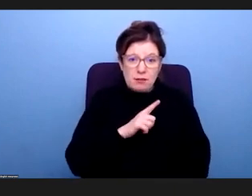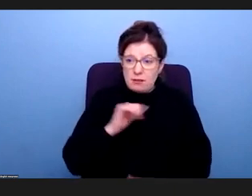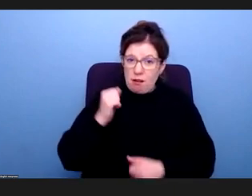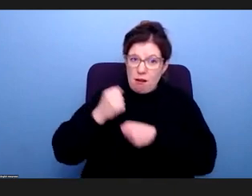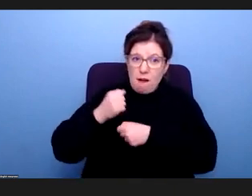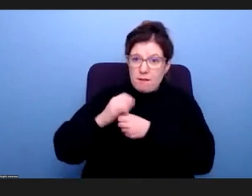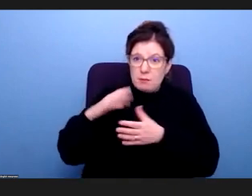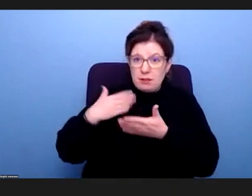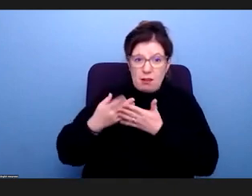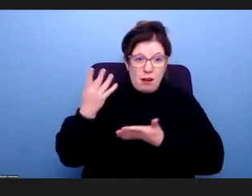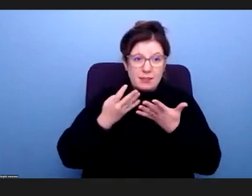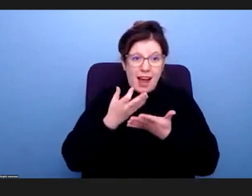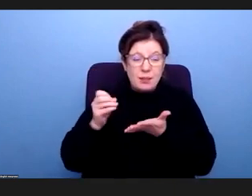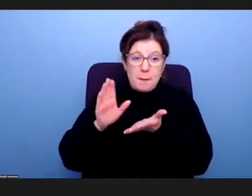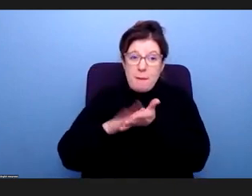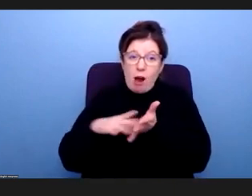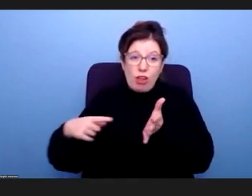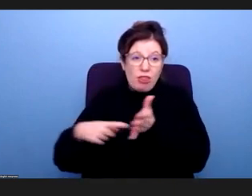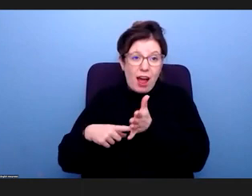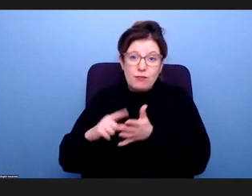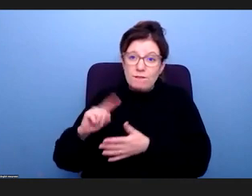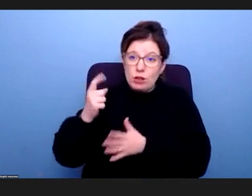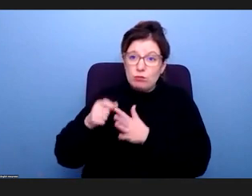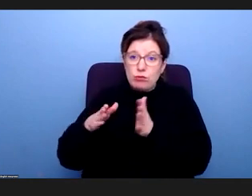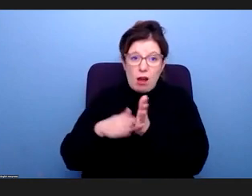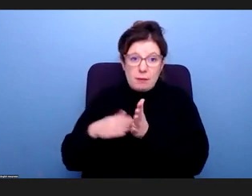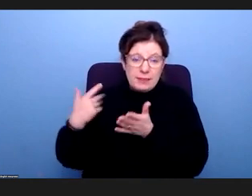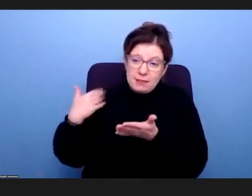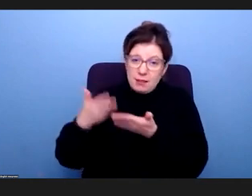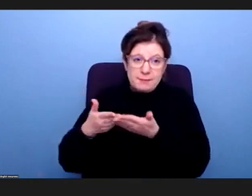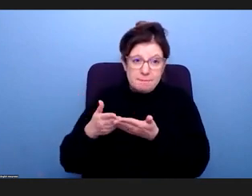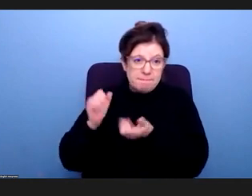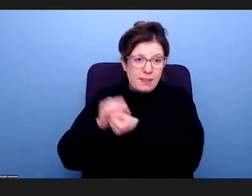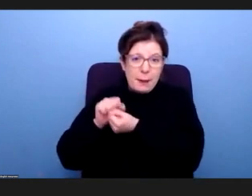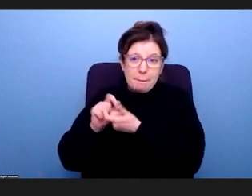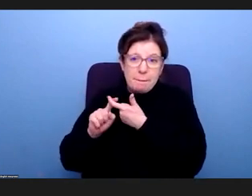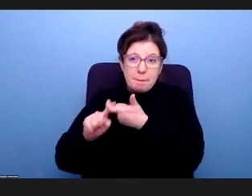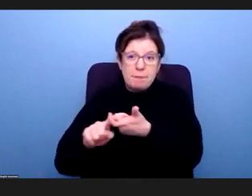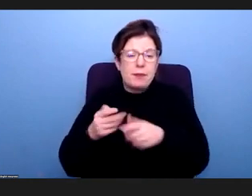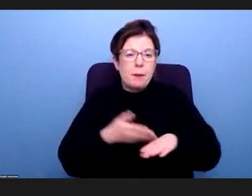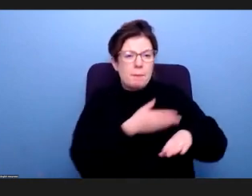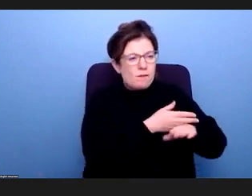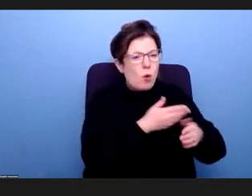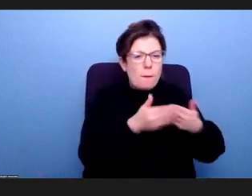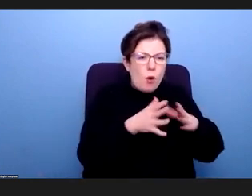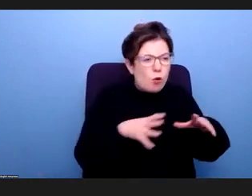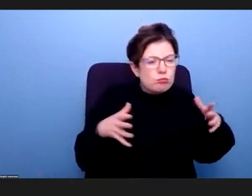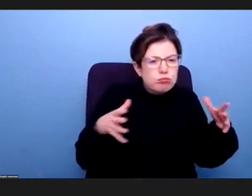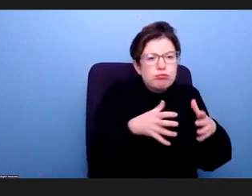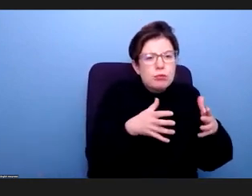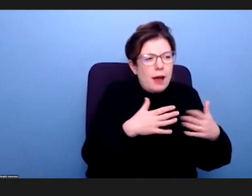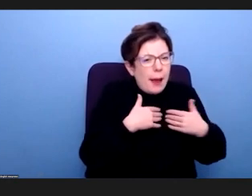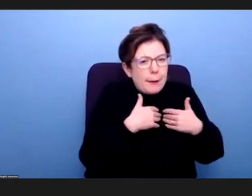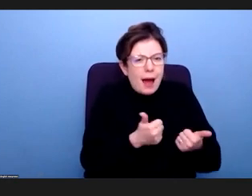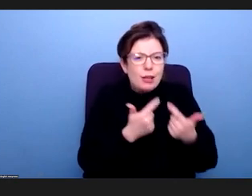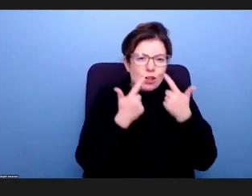1980, when Margaret Thatcher became prime minister. I think before that, we were much more collectivist and much more compassionate